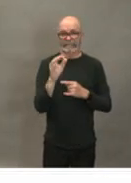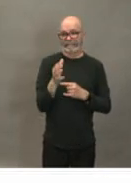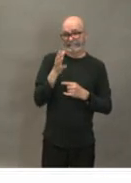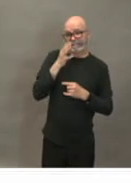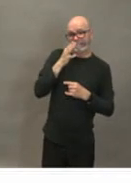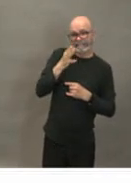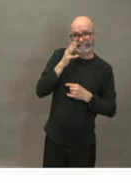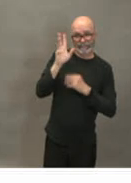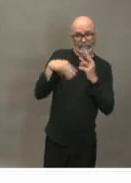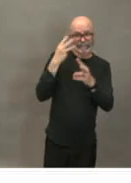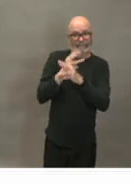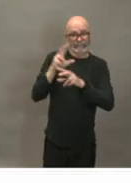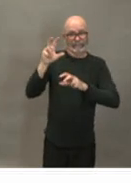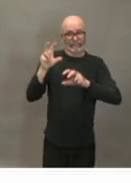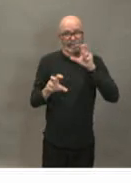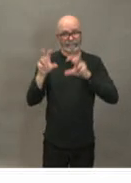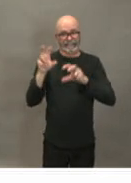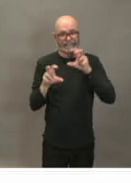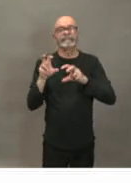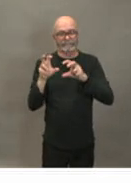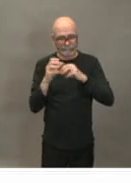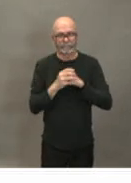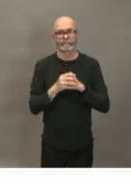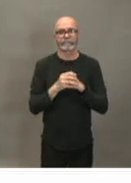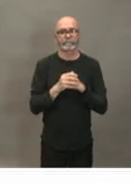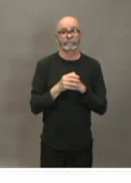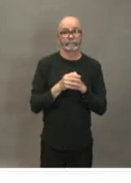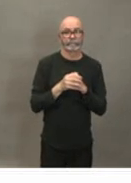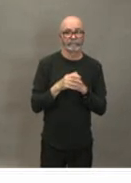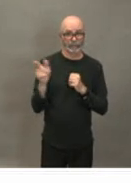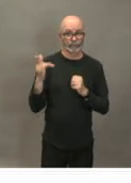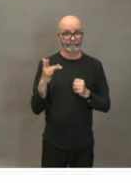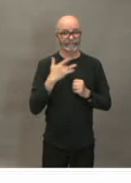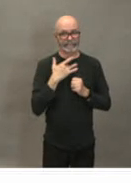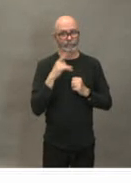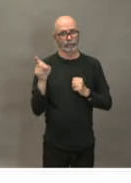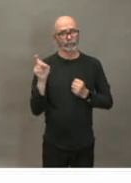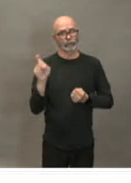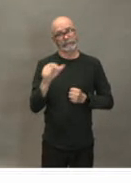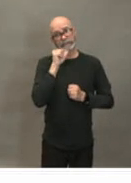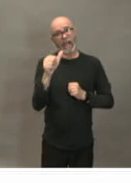your recommendation at this time that the event should not proceed